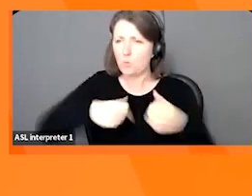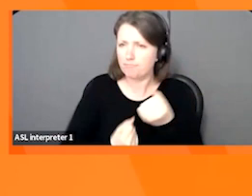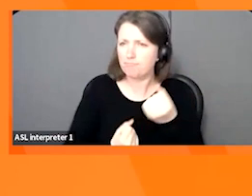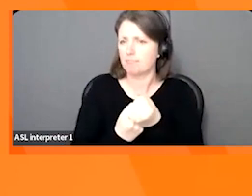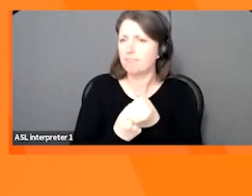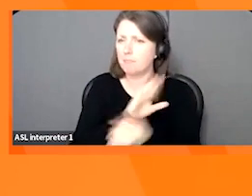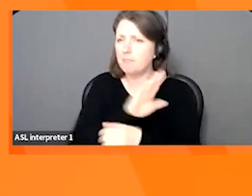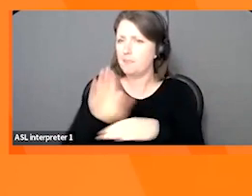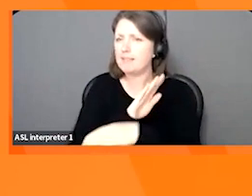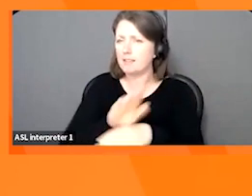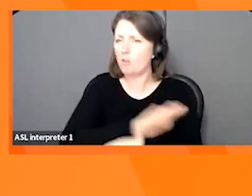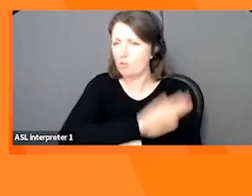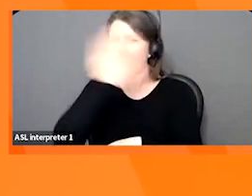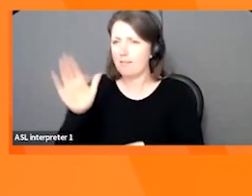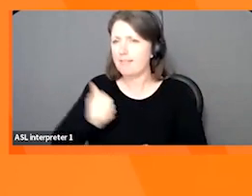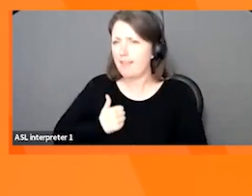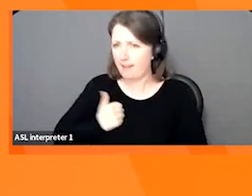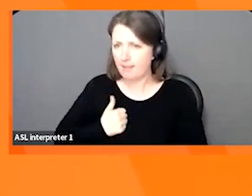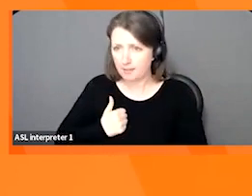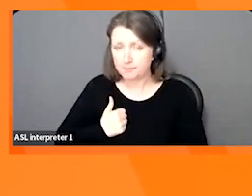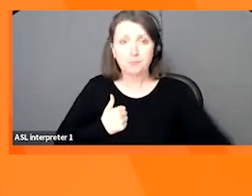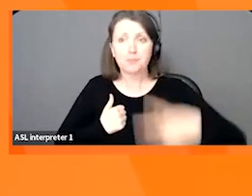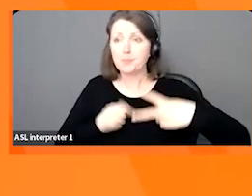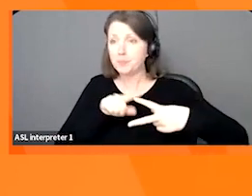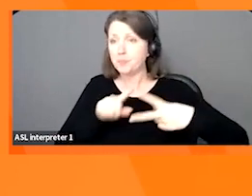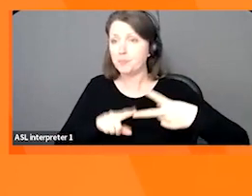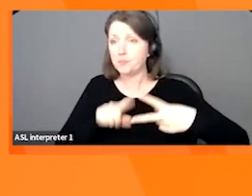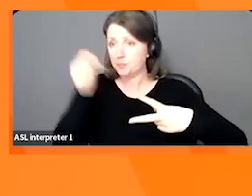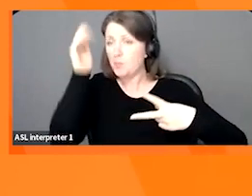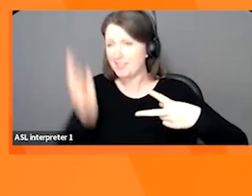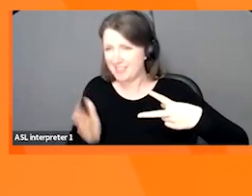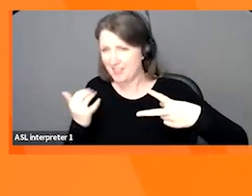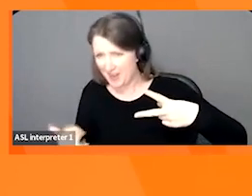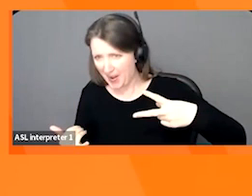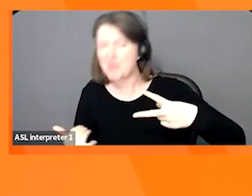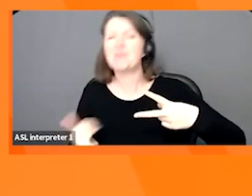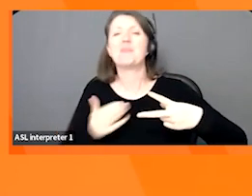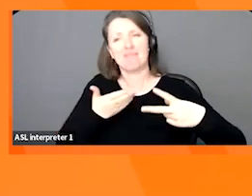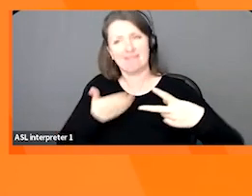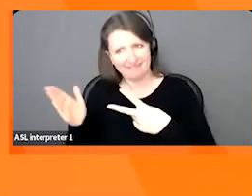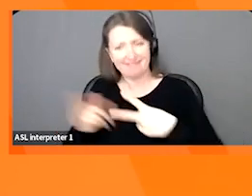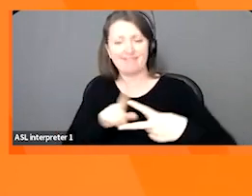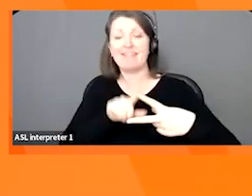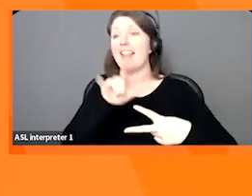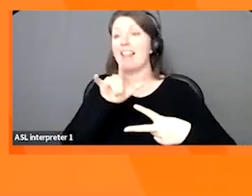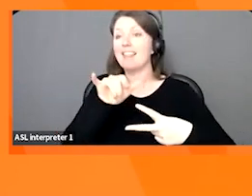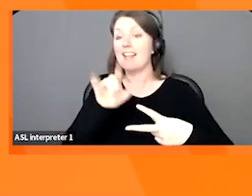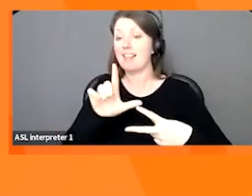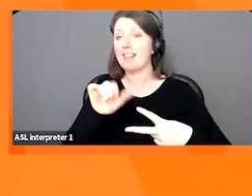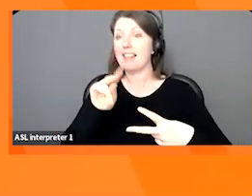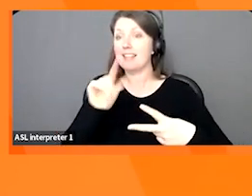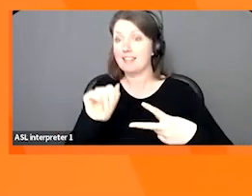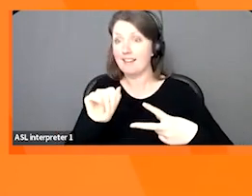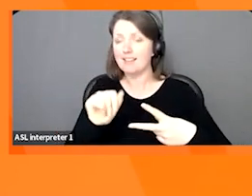hear from our expert presenters, Linda Antoniades and Alain Pickard. So Linda is the